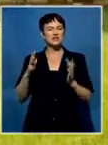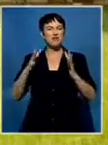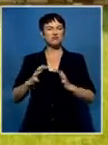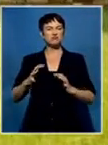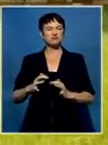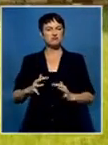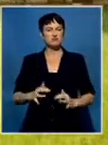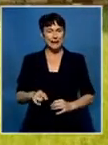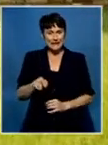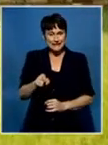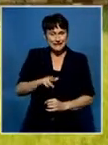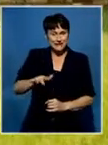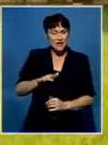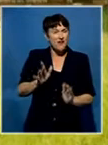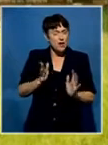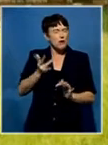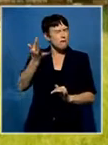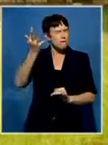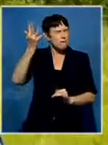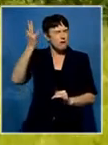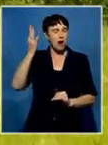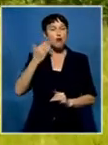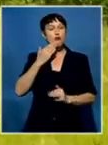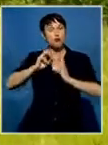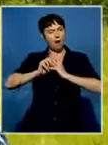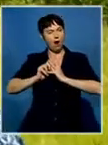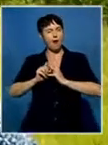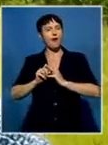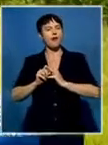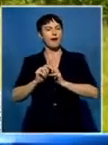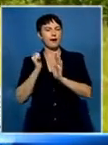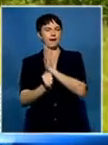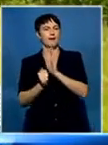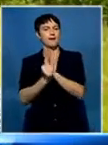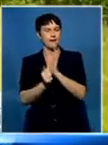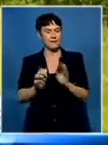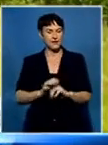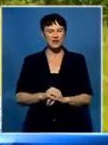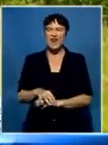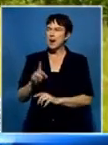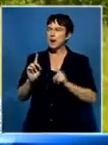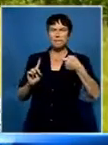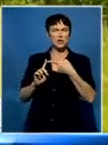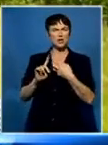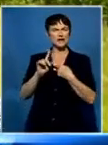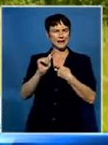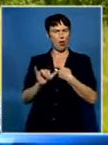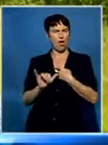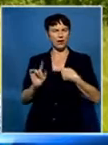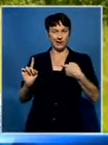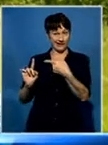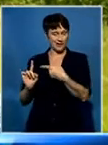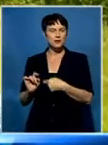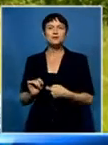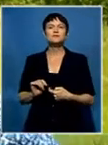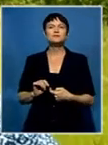attempts were made on his life. A chap from TY, that I cannot remember his name very well, was given